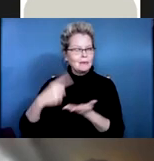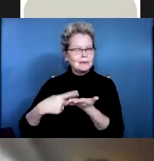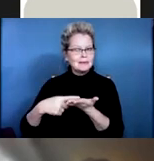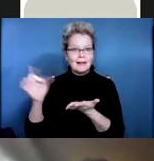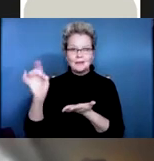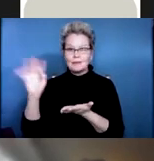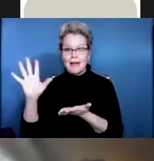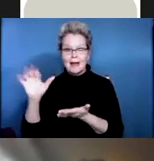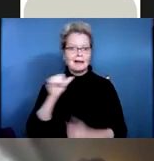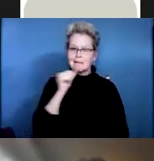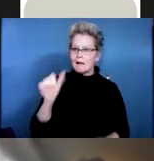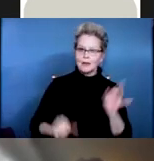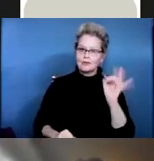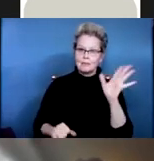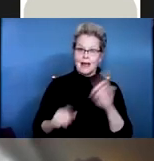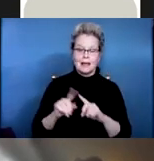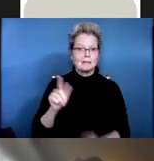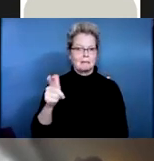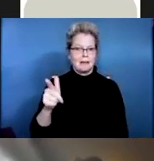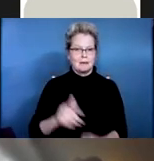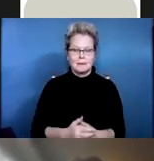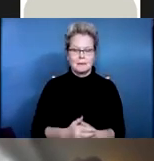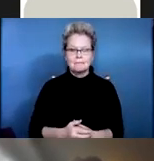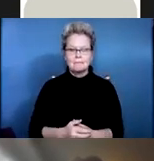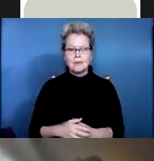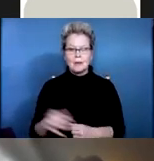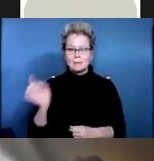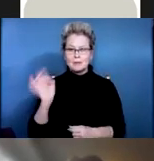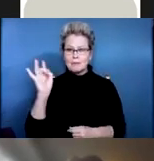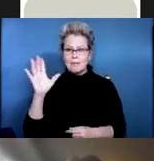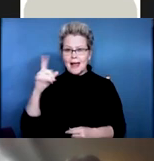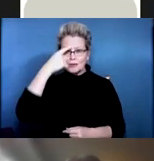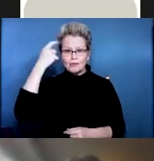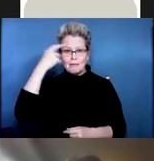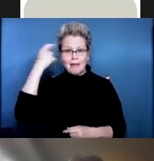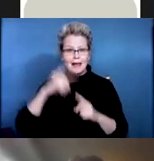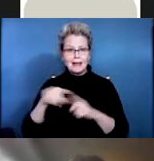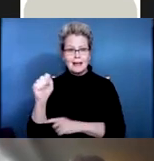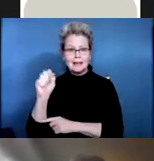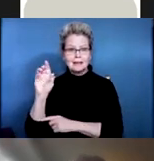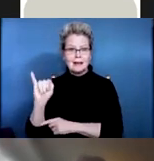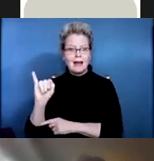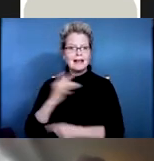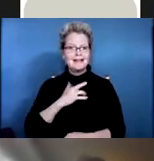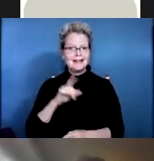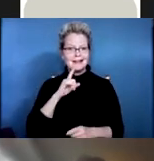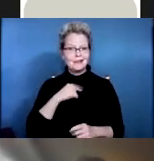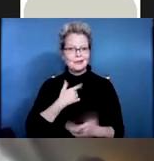it's the injury, the traumatic spinal cord injury happens in a relatively young population,